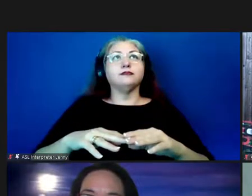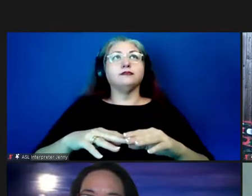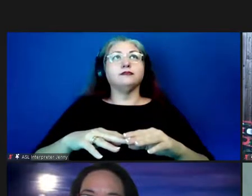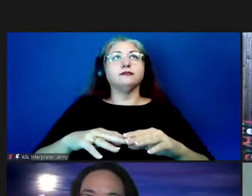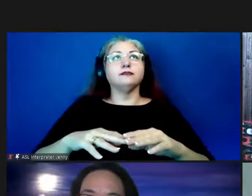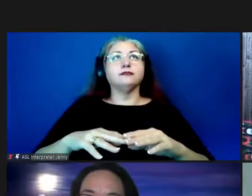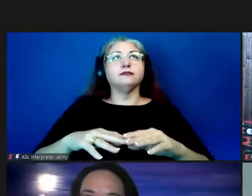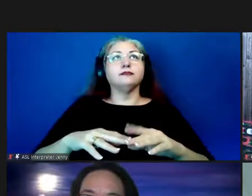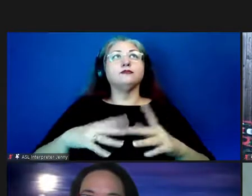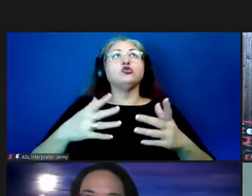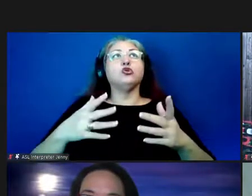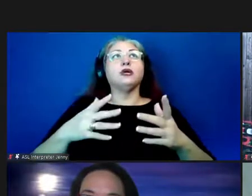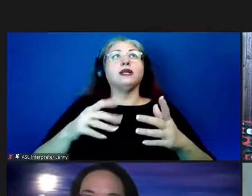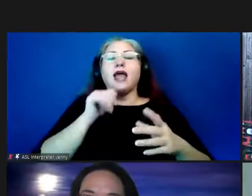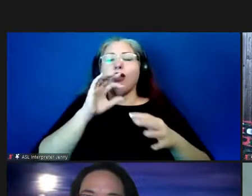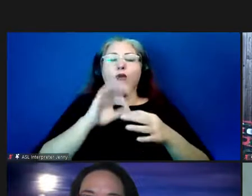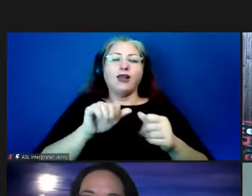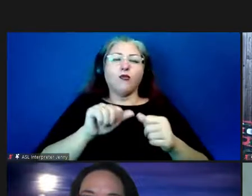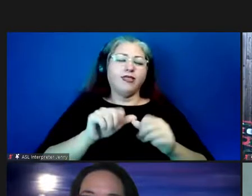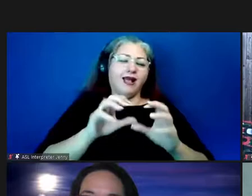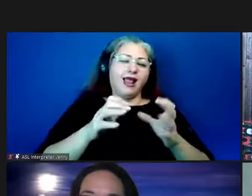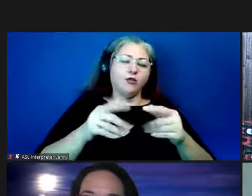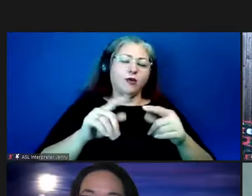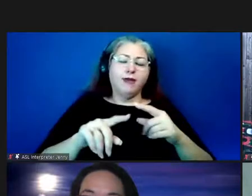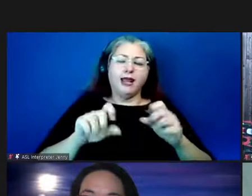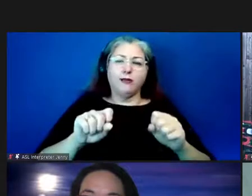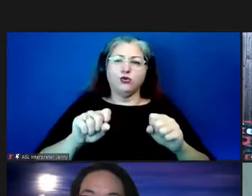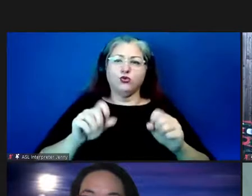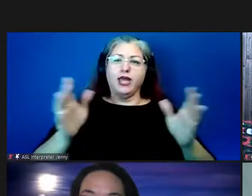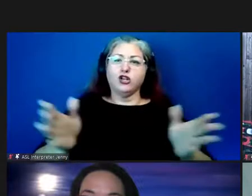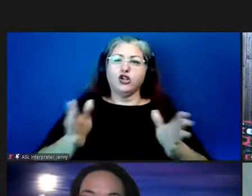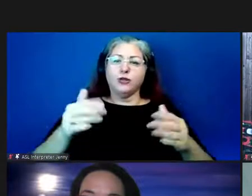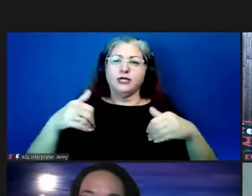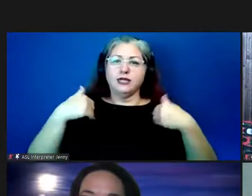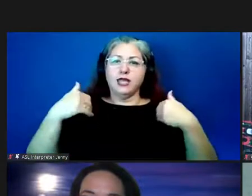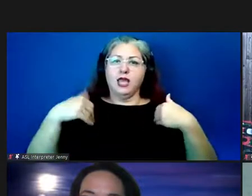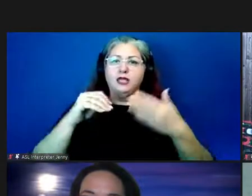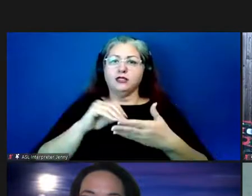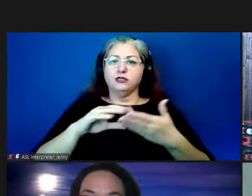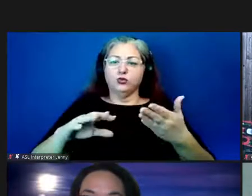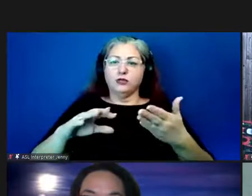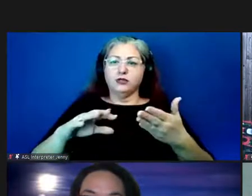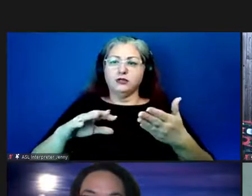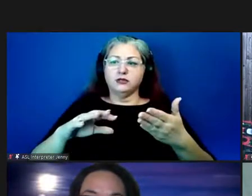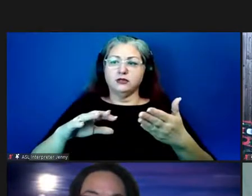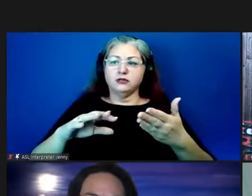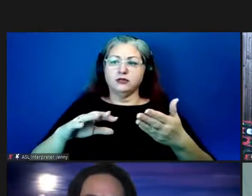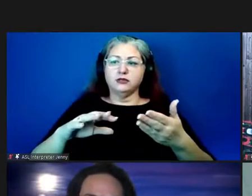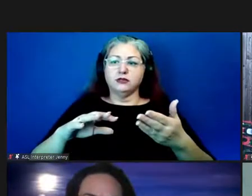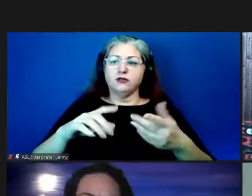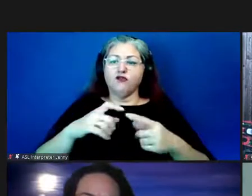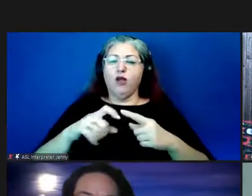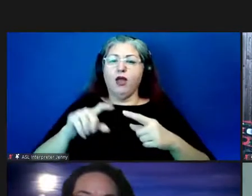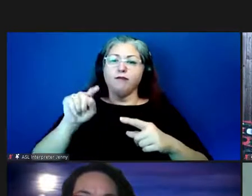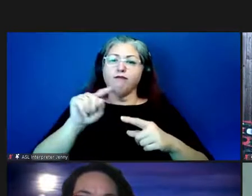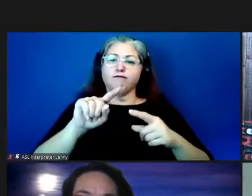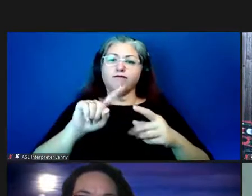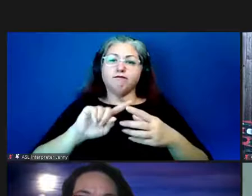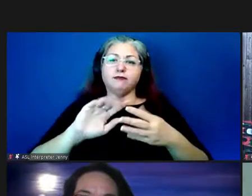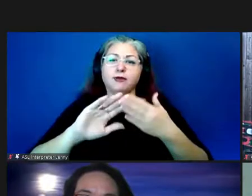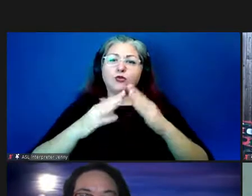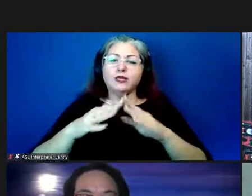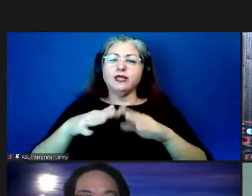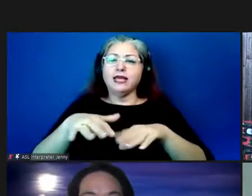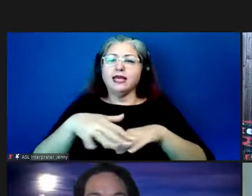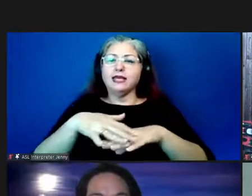um so much about the classroom but to encourage young students from um uh communities indigenous